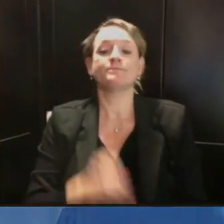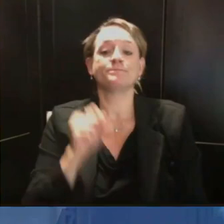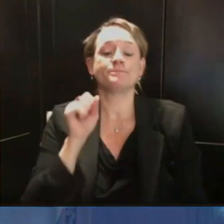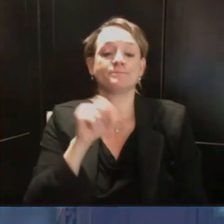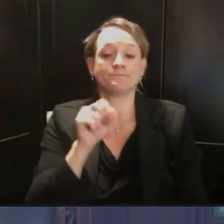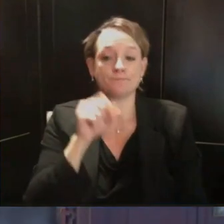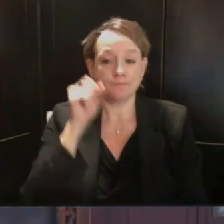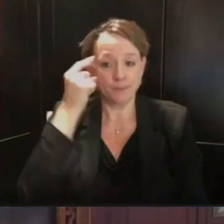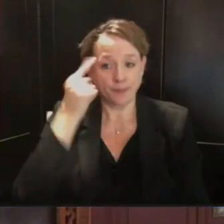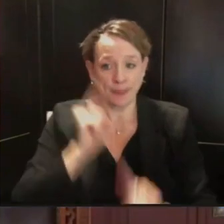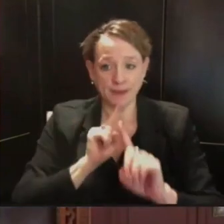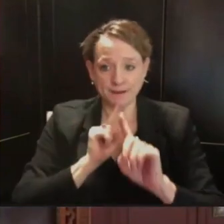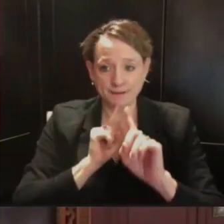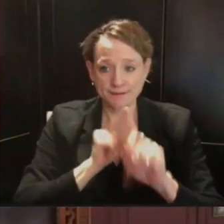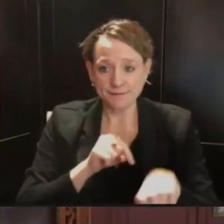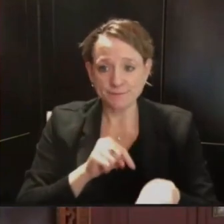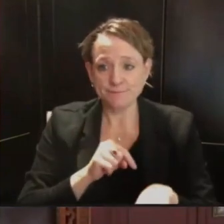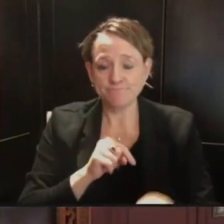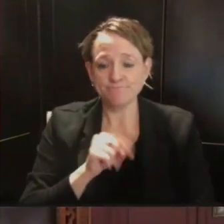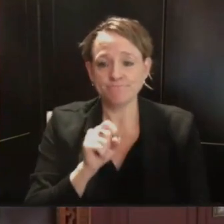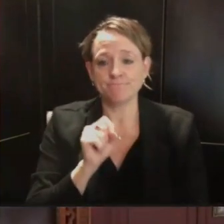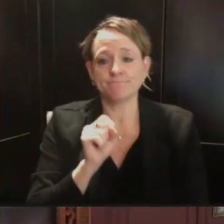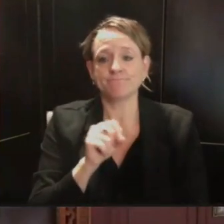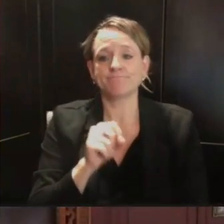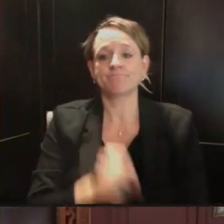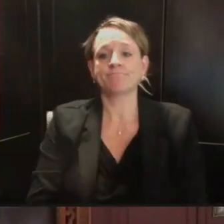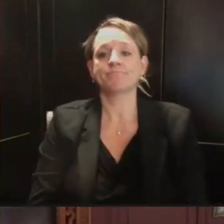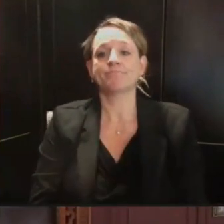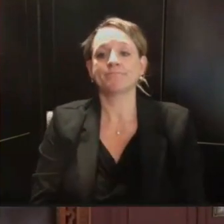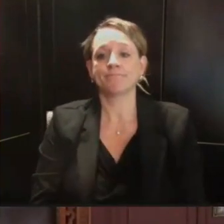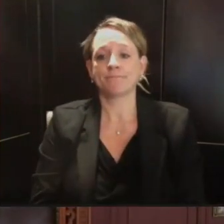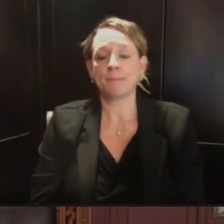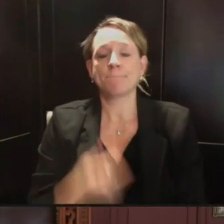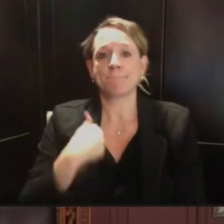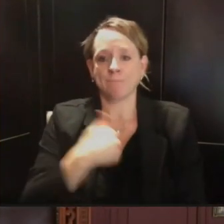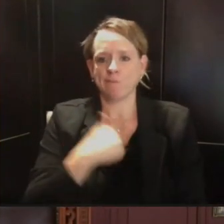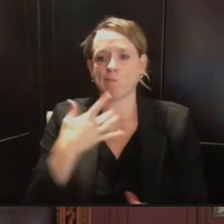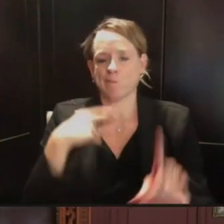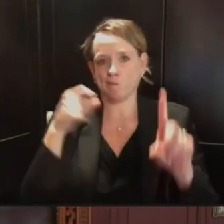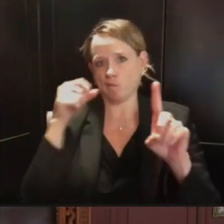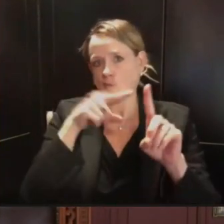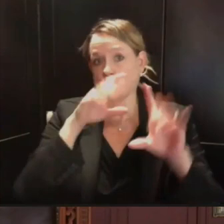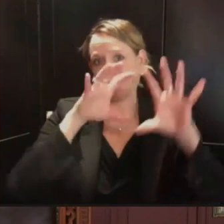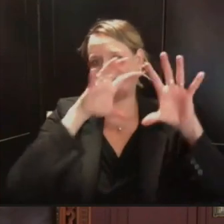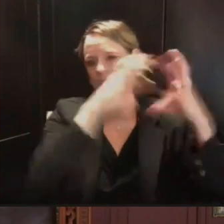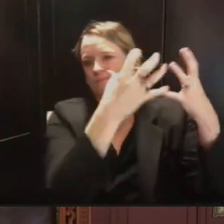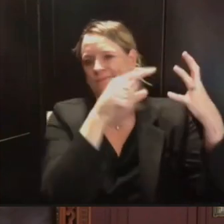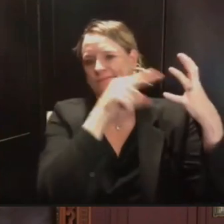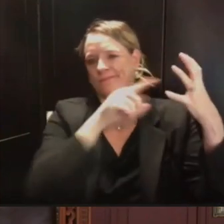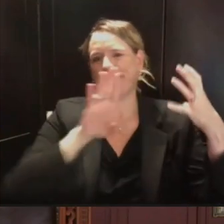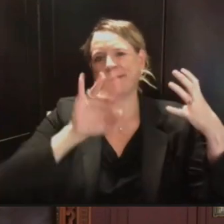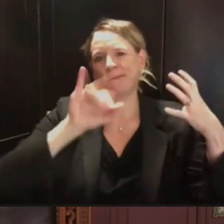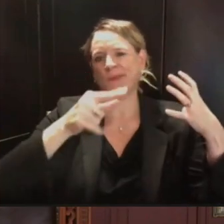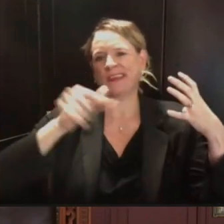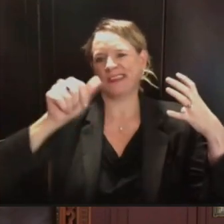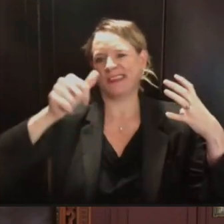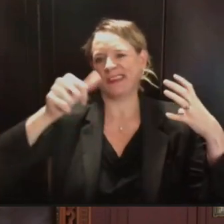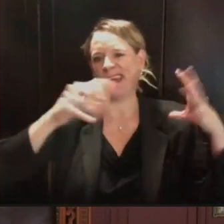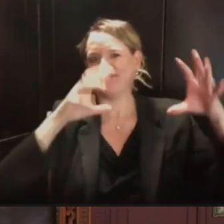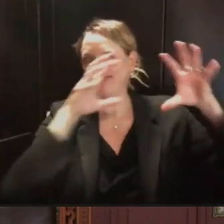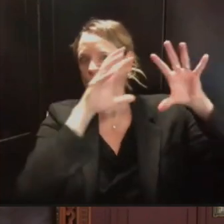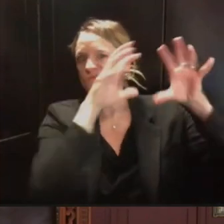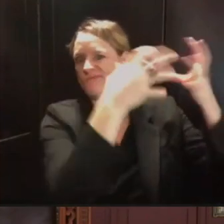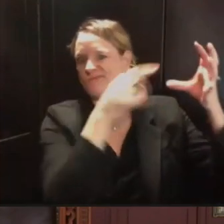to help out with that. The Big Ten is spending a lot of money to bring football back into play. And they're